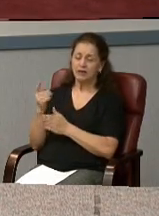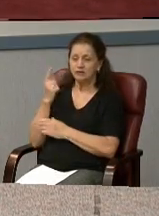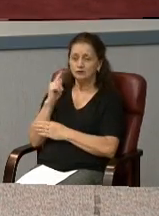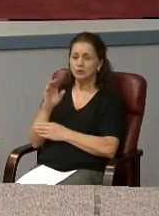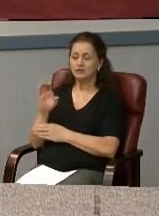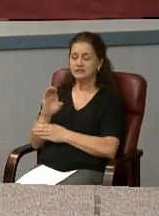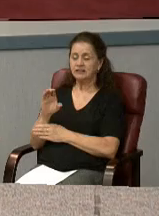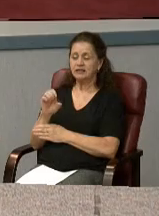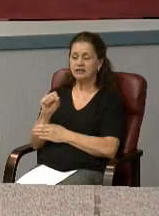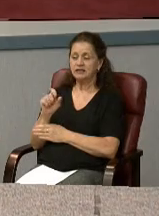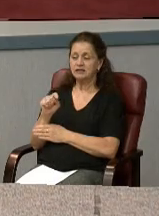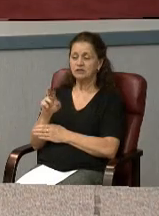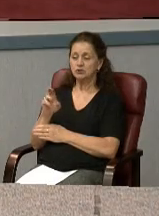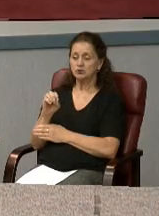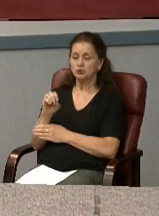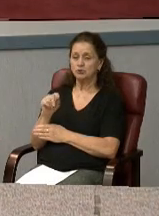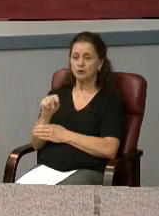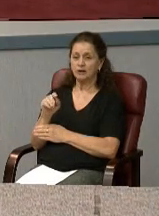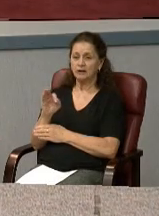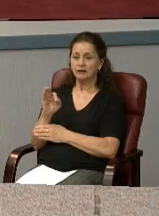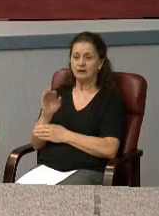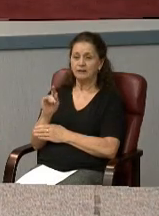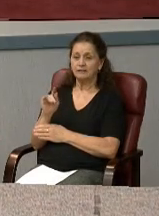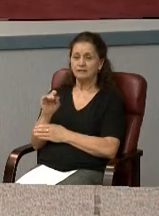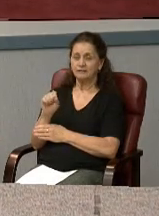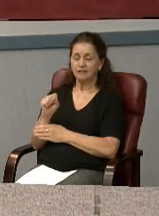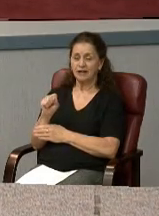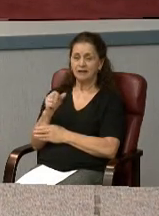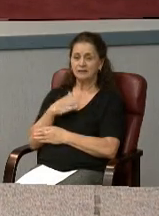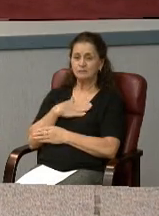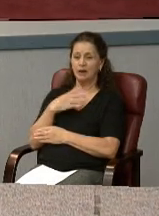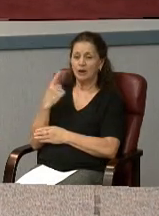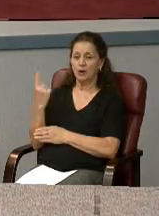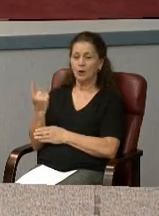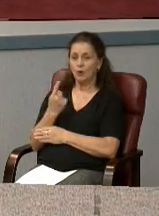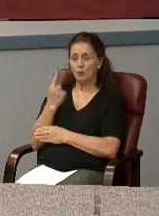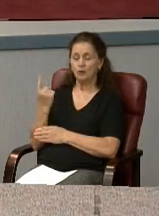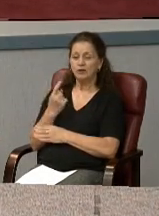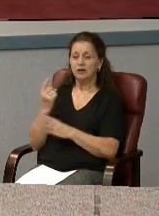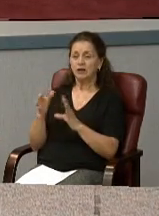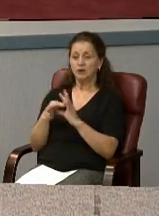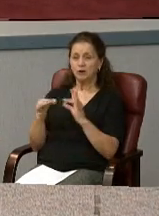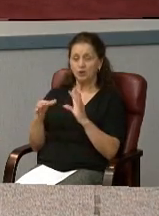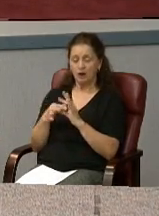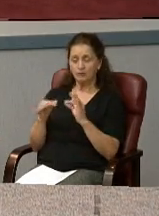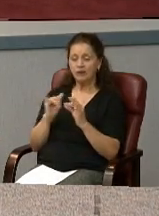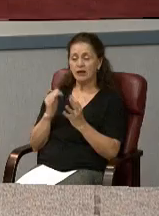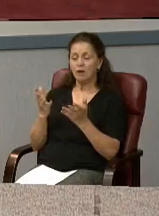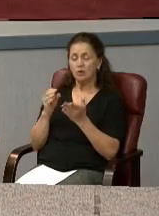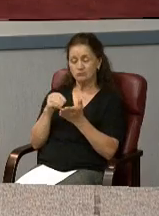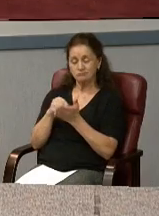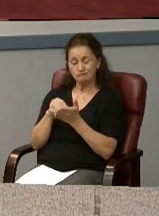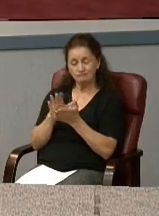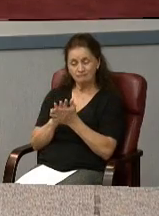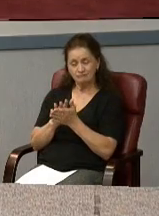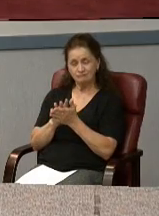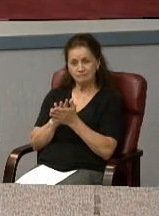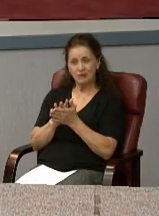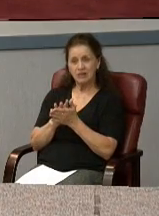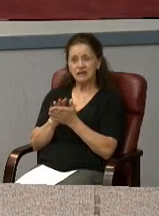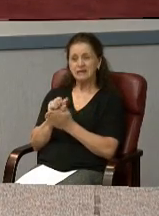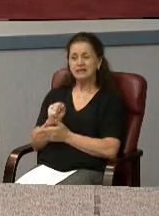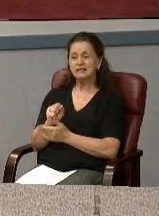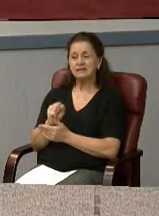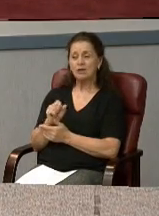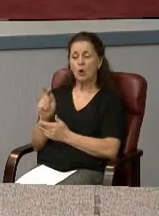Flats, my only comment that I wish to make on the record is that, where appropriate,